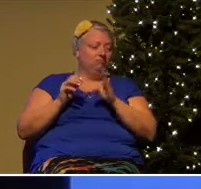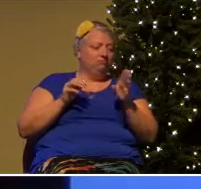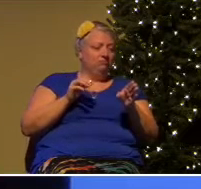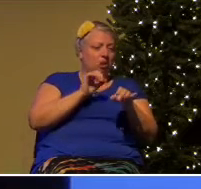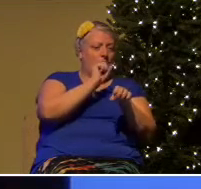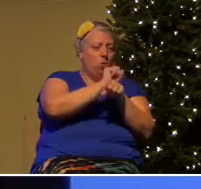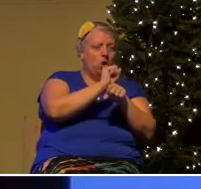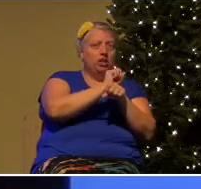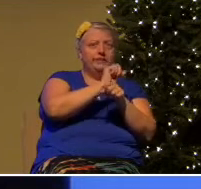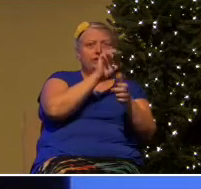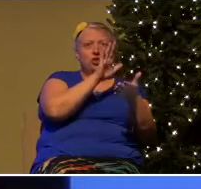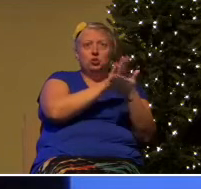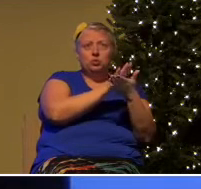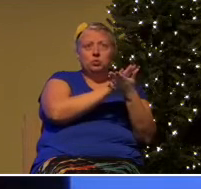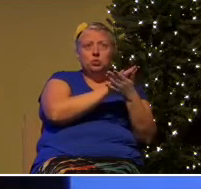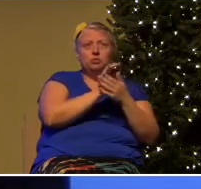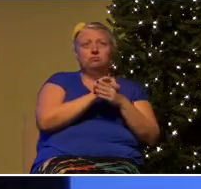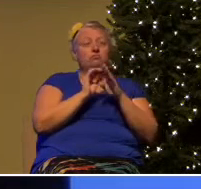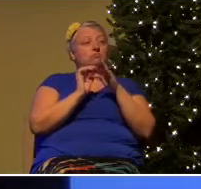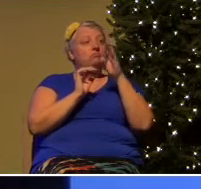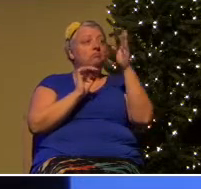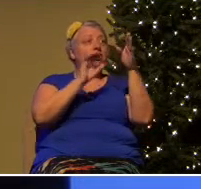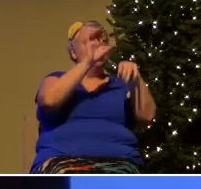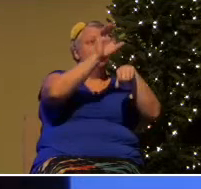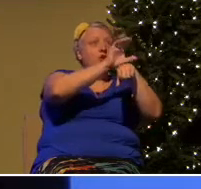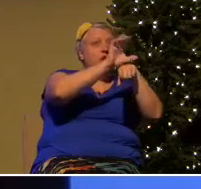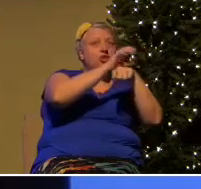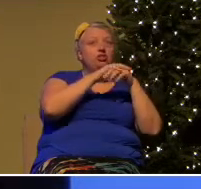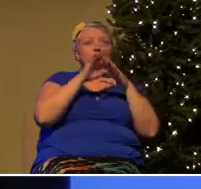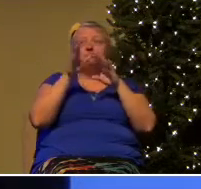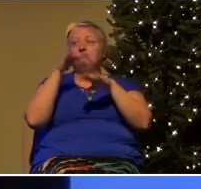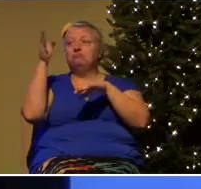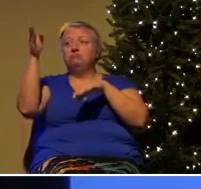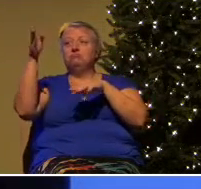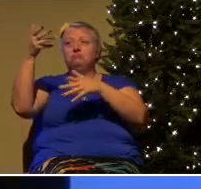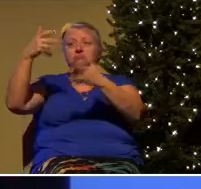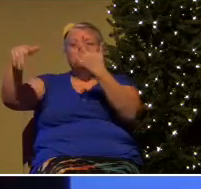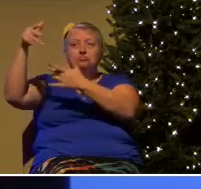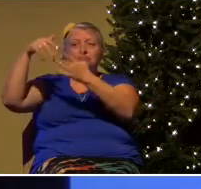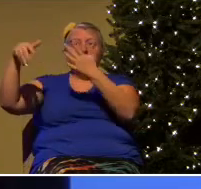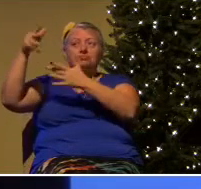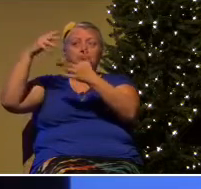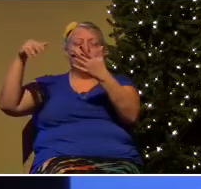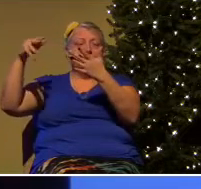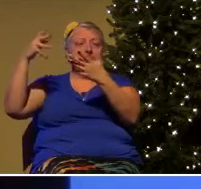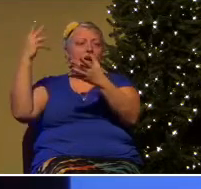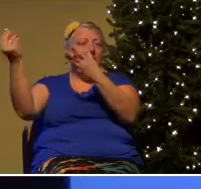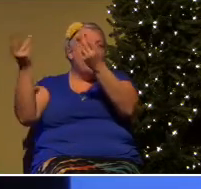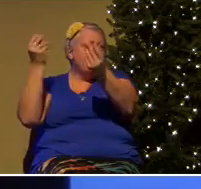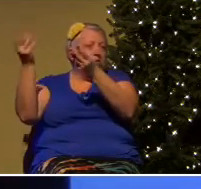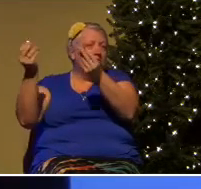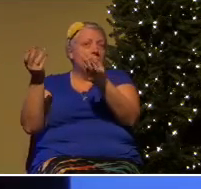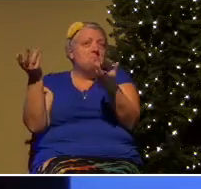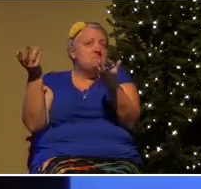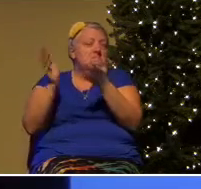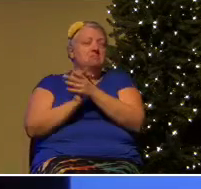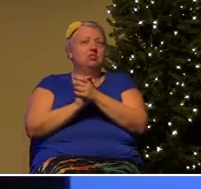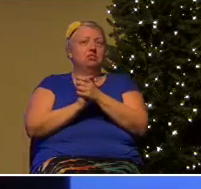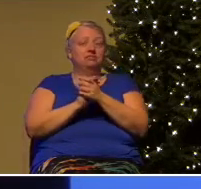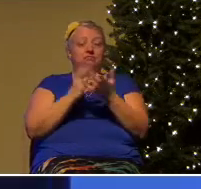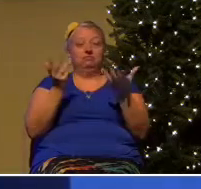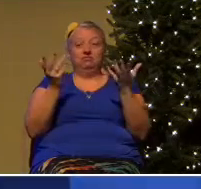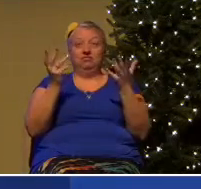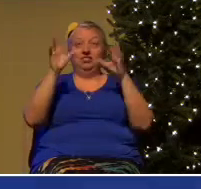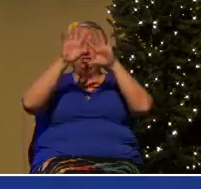Who are the people that are at church with you? And who are the people that you hang around with in free time? 30, 40,